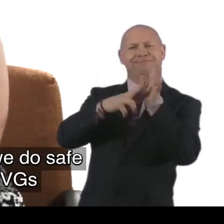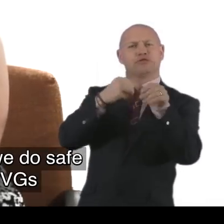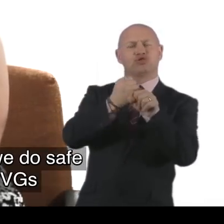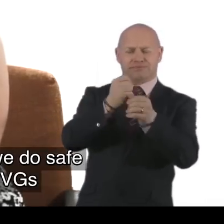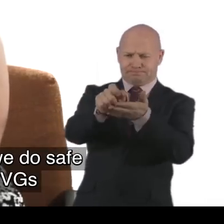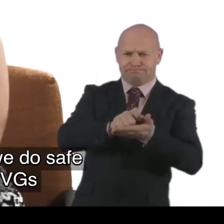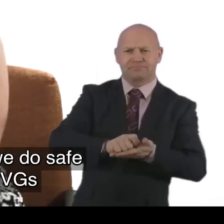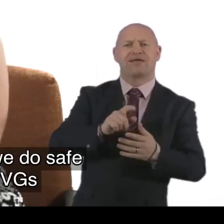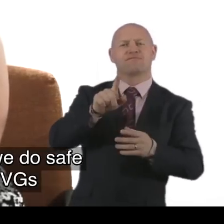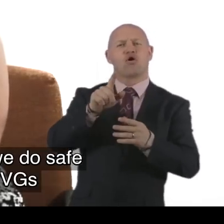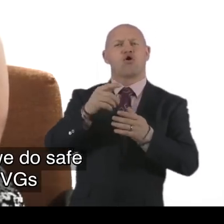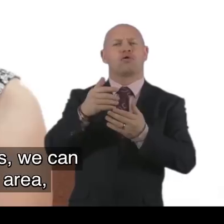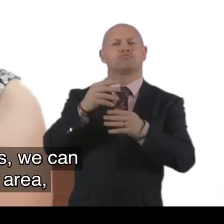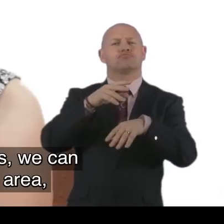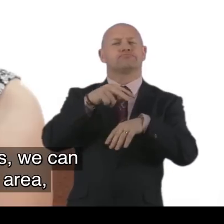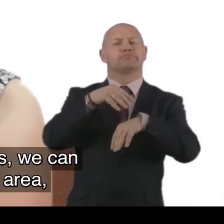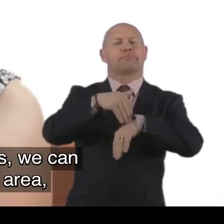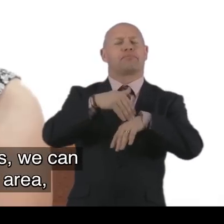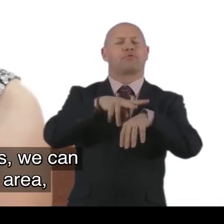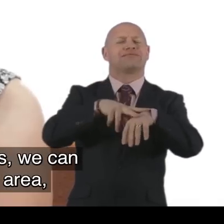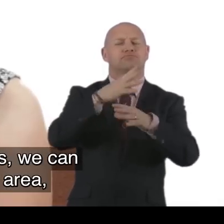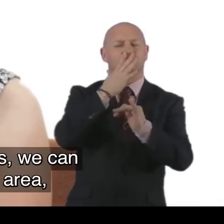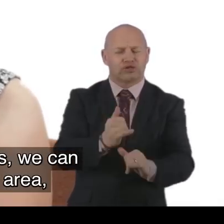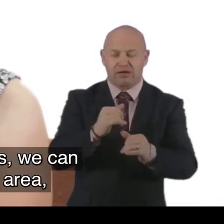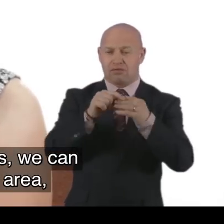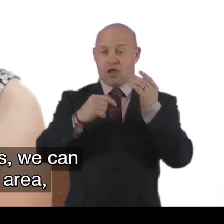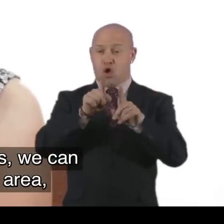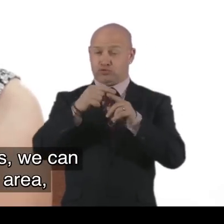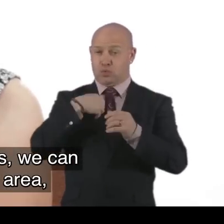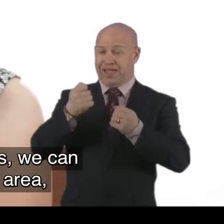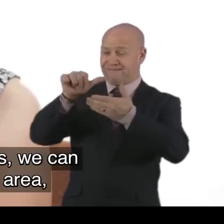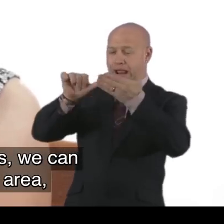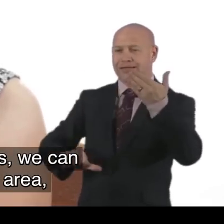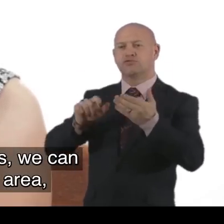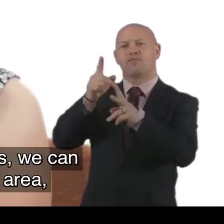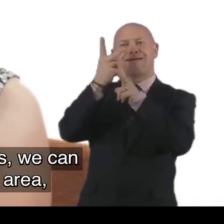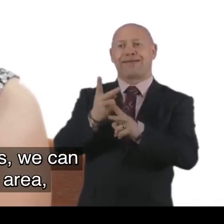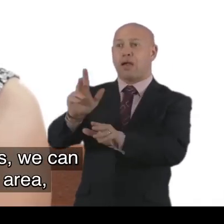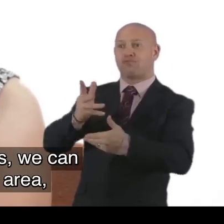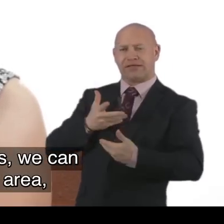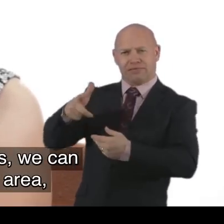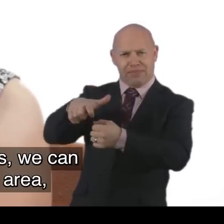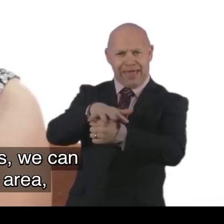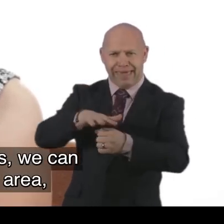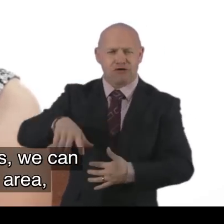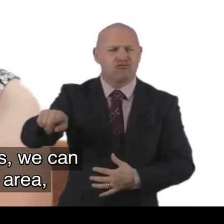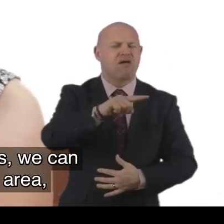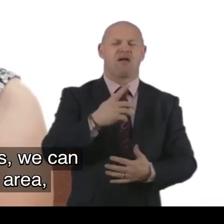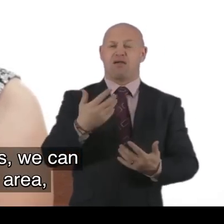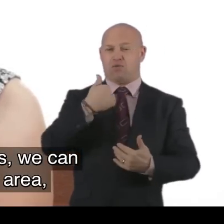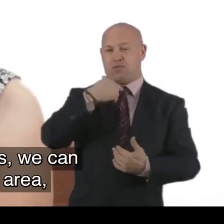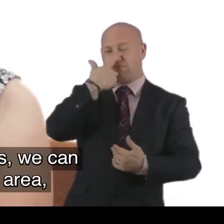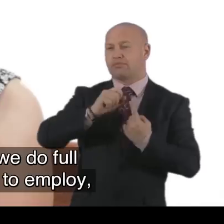recruitment eyes. And we provide PDGs. We also support people with payroll services. And we can provide a list of payroll providers in their area.